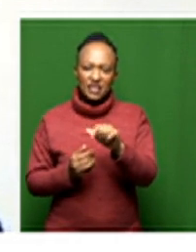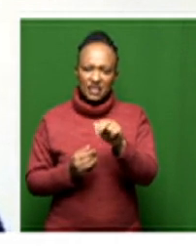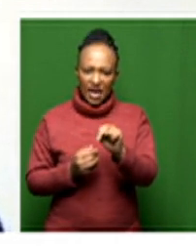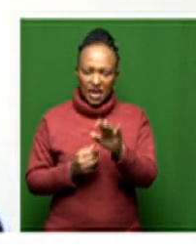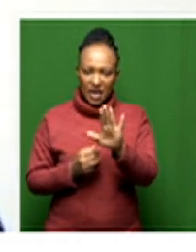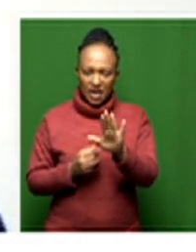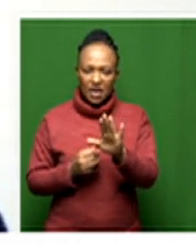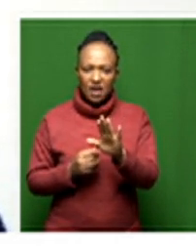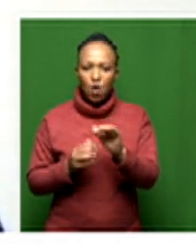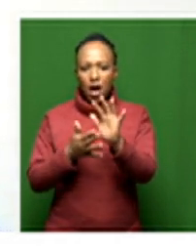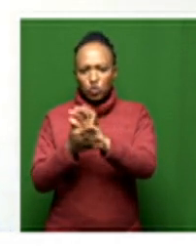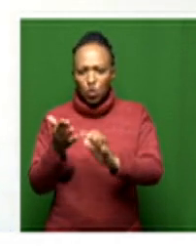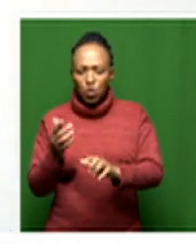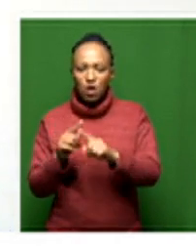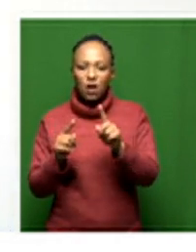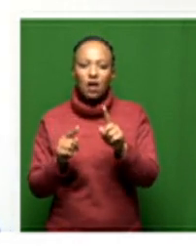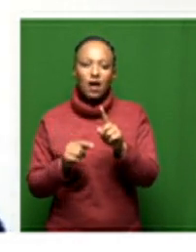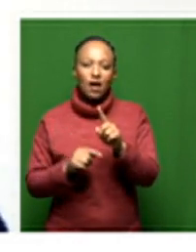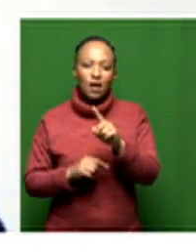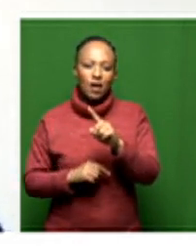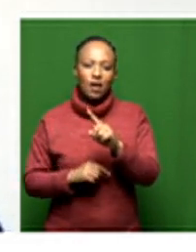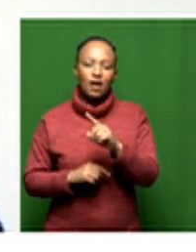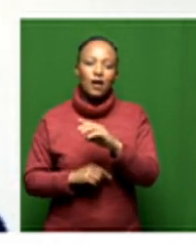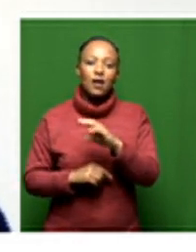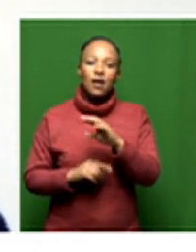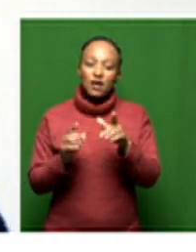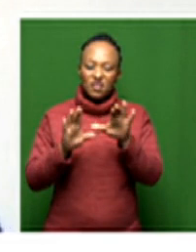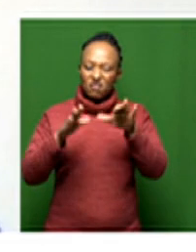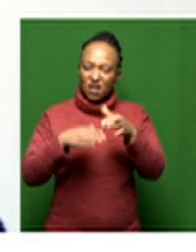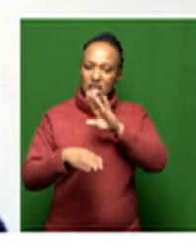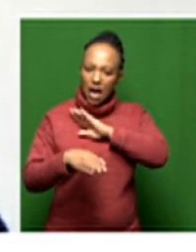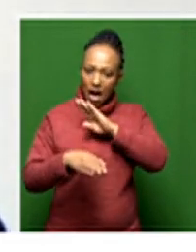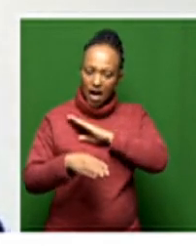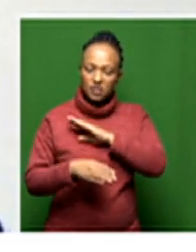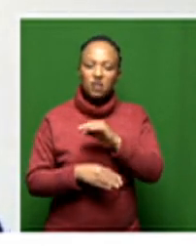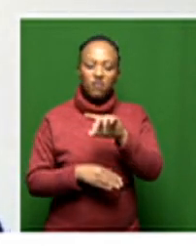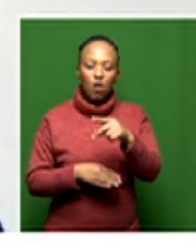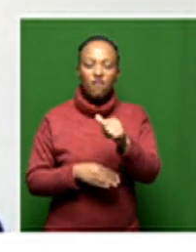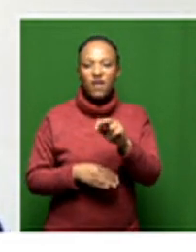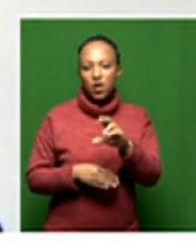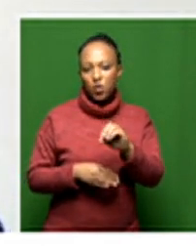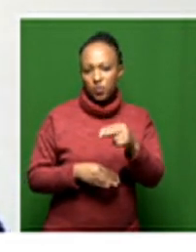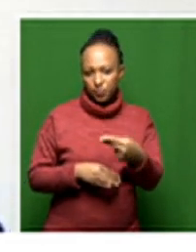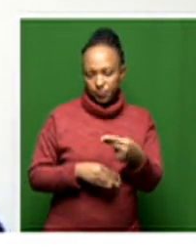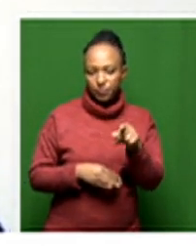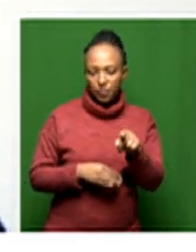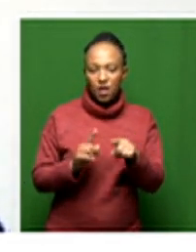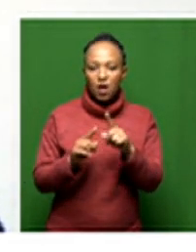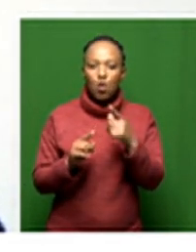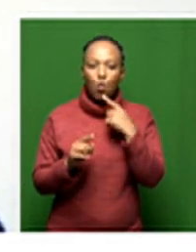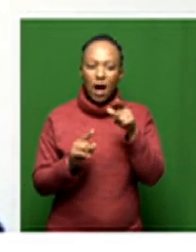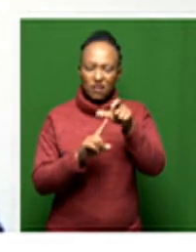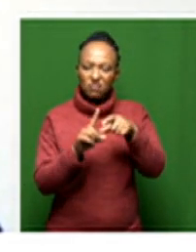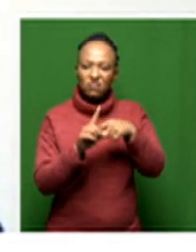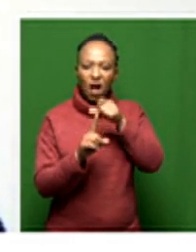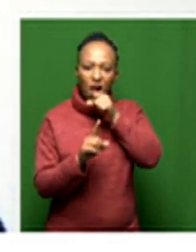the episode was cigars of the pharaoh and that really hooked me and even though tintin is not an archaeologist he's